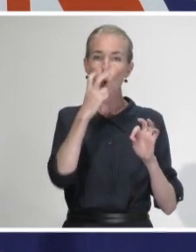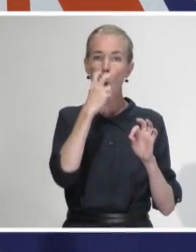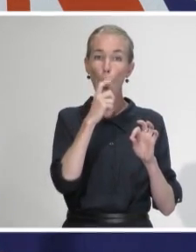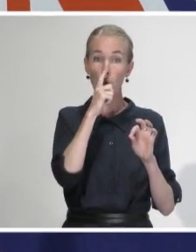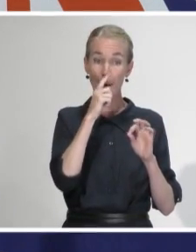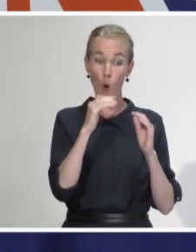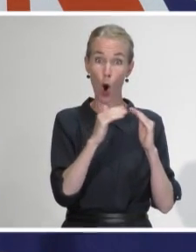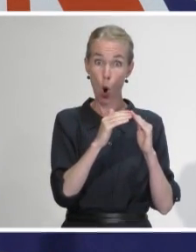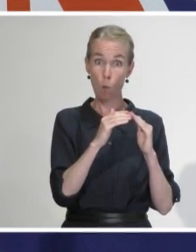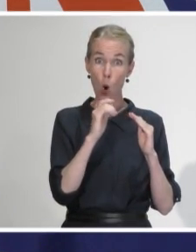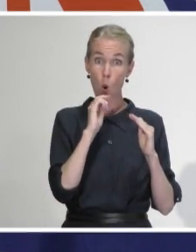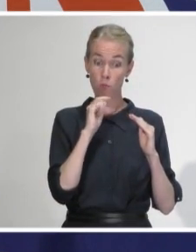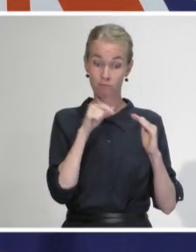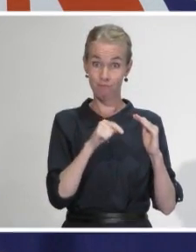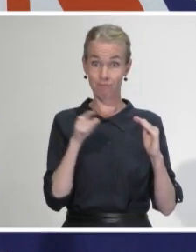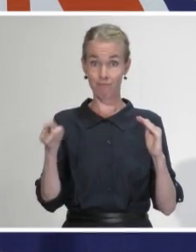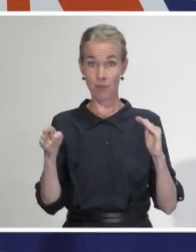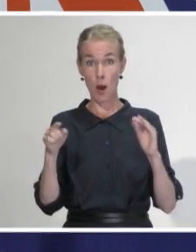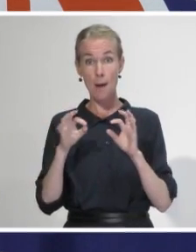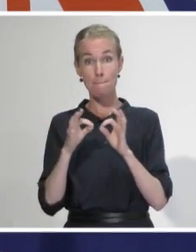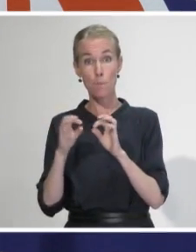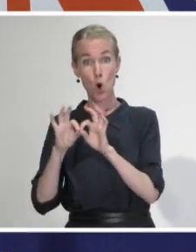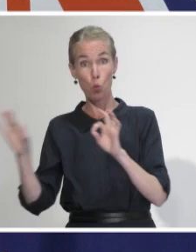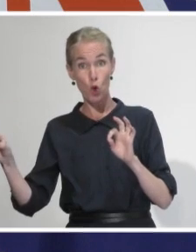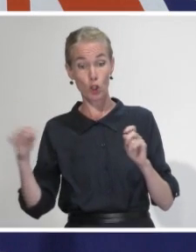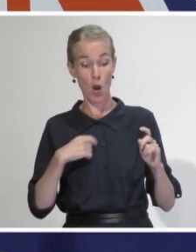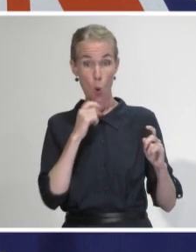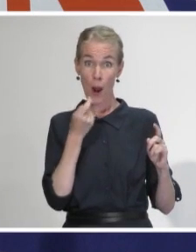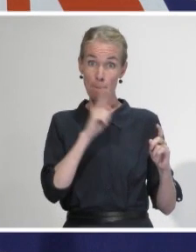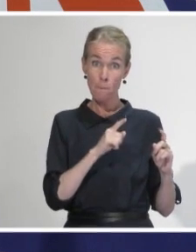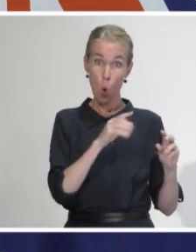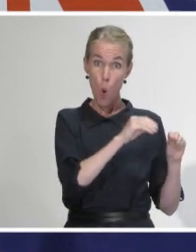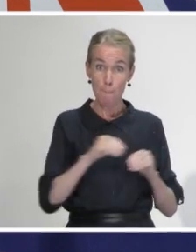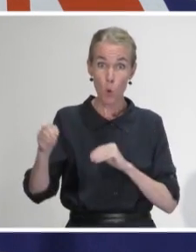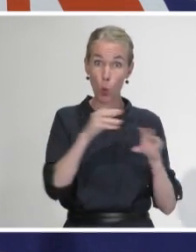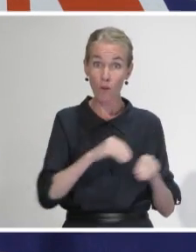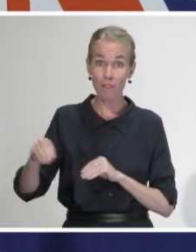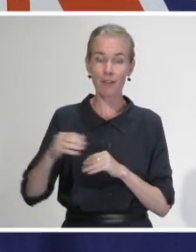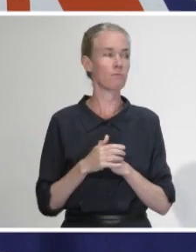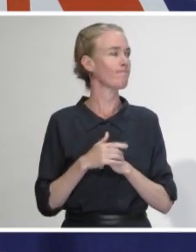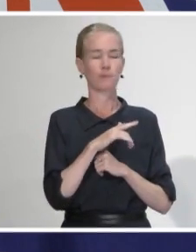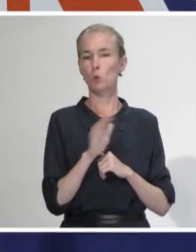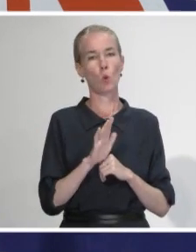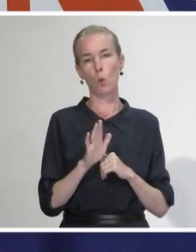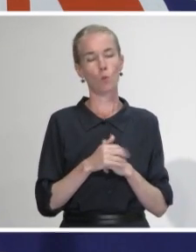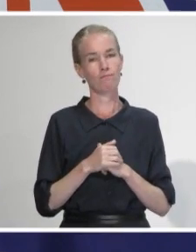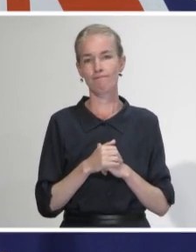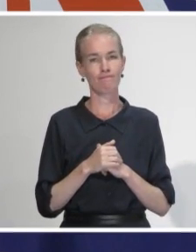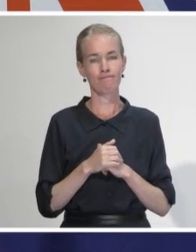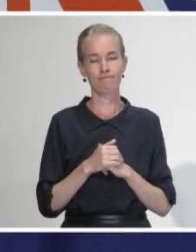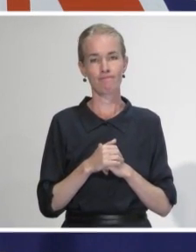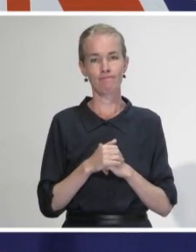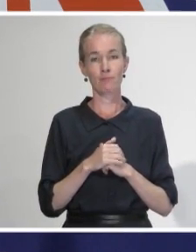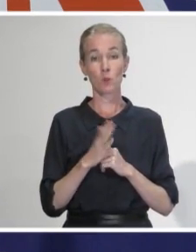moment there are no plans to move more of them to be looked after in the Burwood hospital setting. What I can say though is,